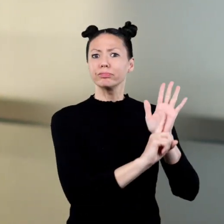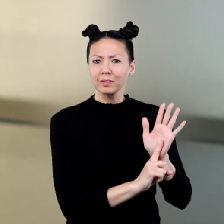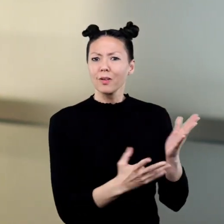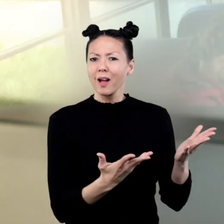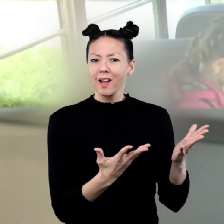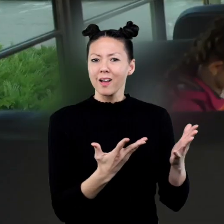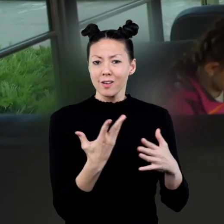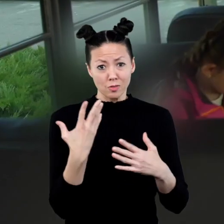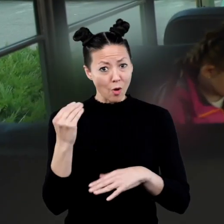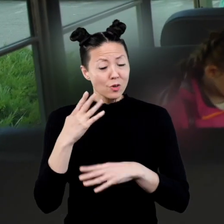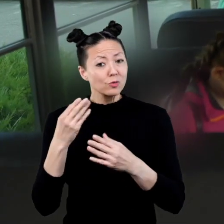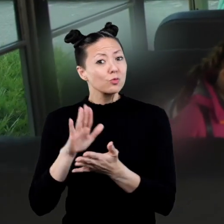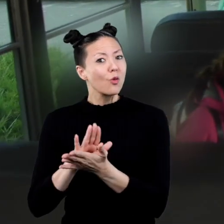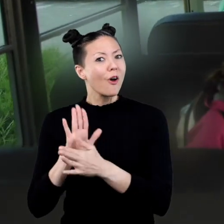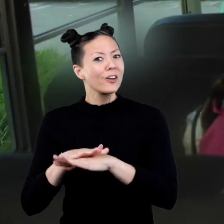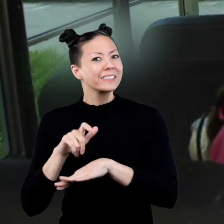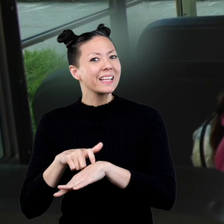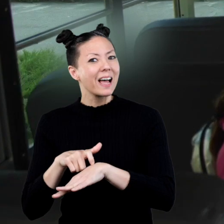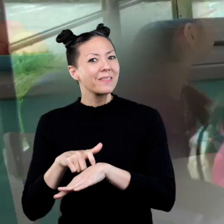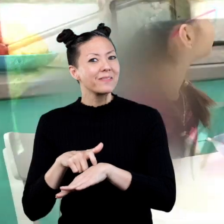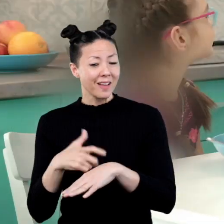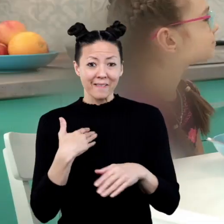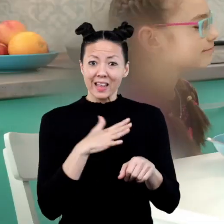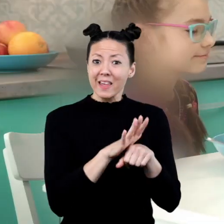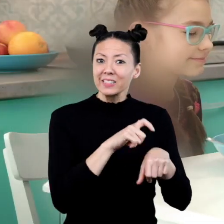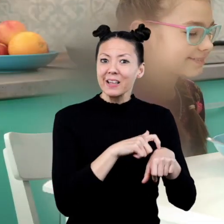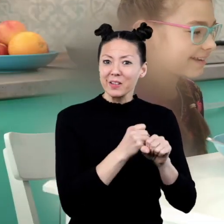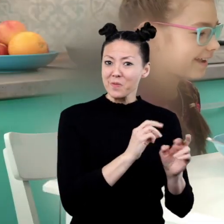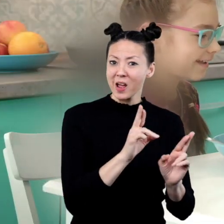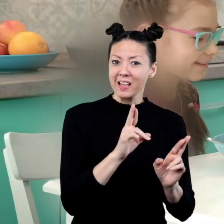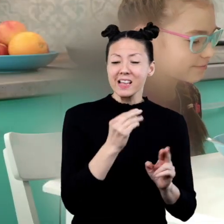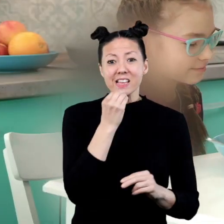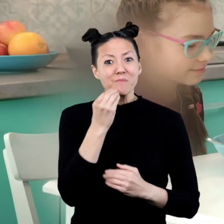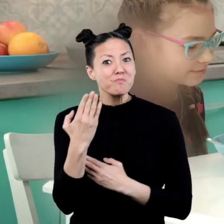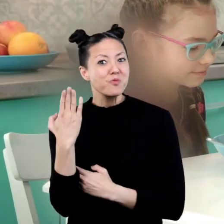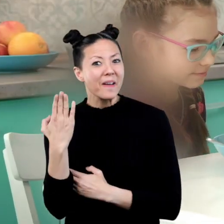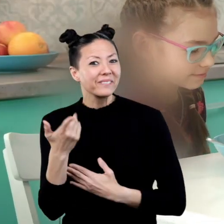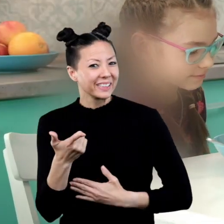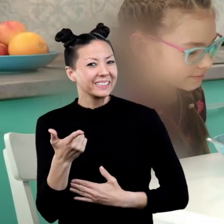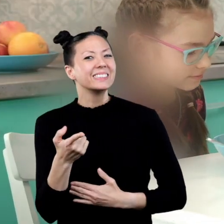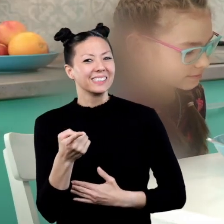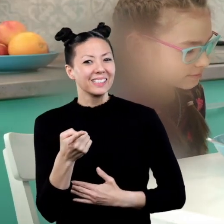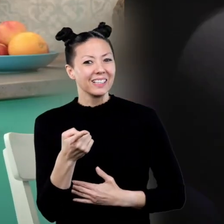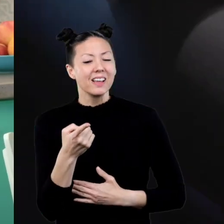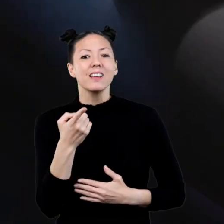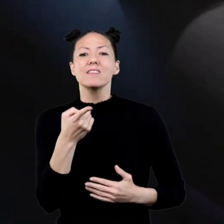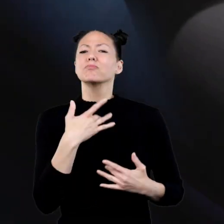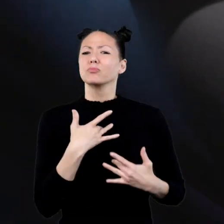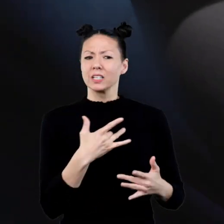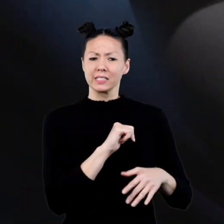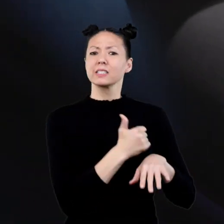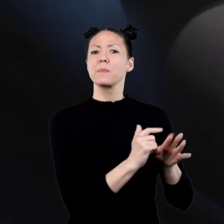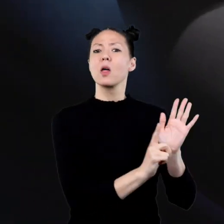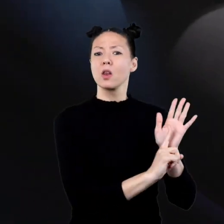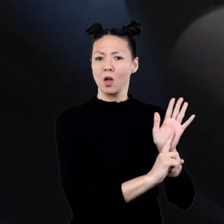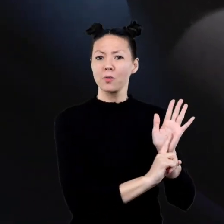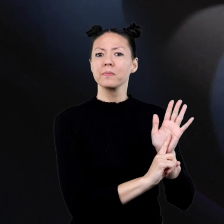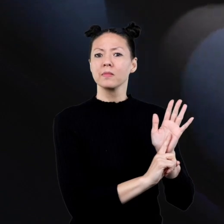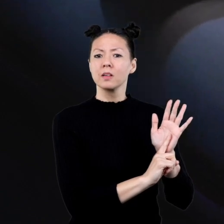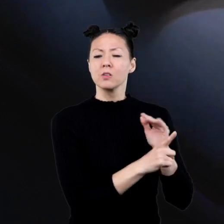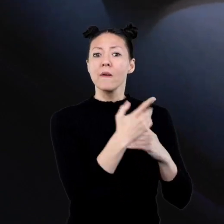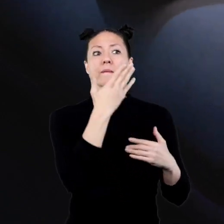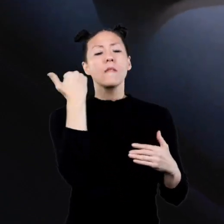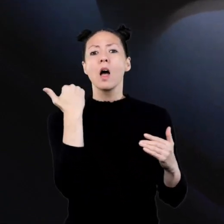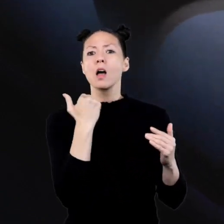alarm went off? Were you on time for school? Did you have enough time to get ready and eat breakfast? If you usually set an